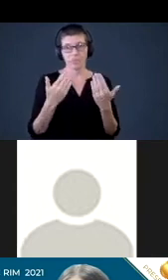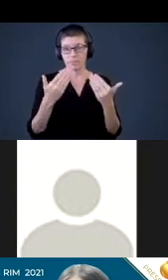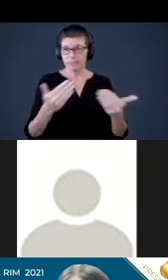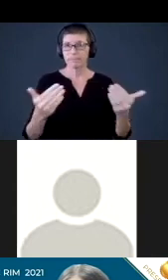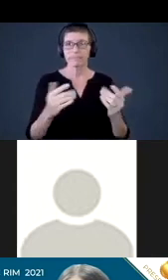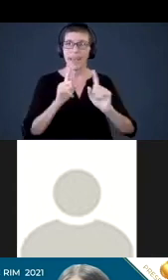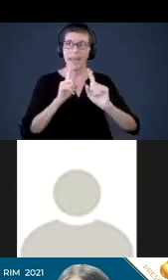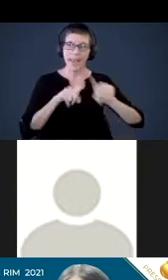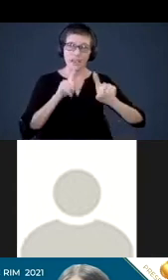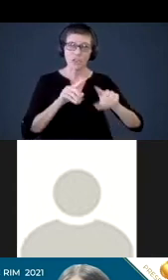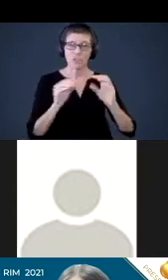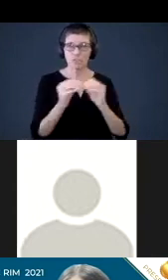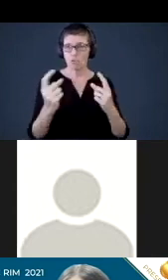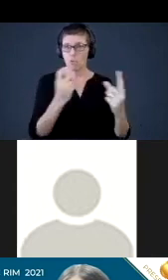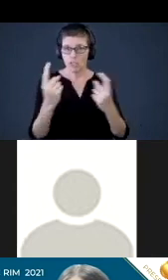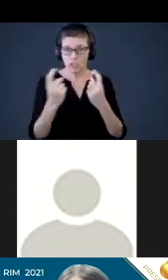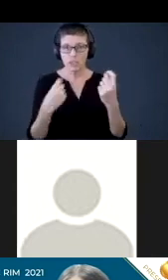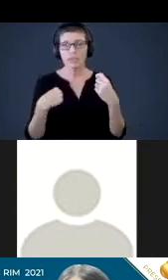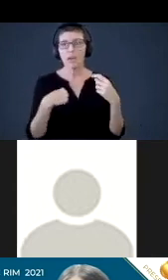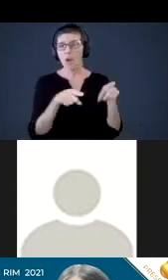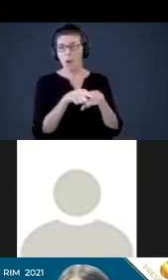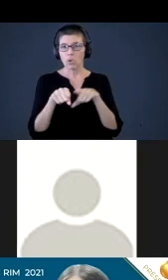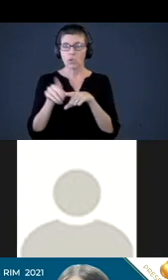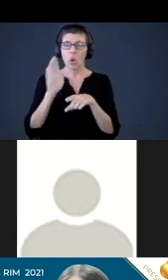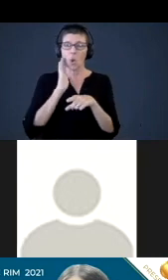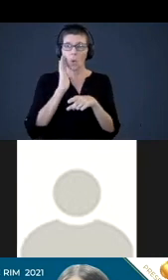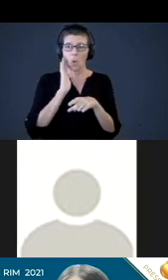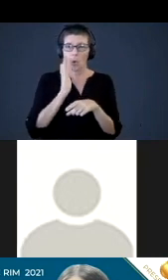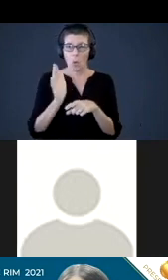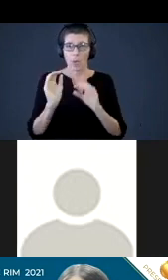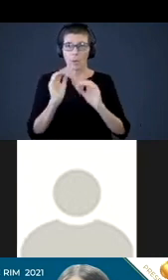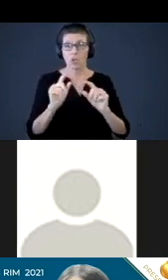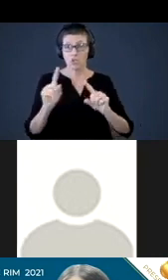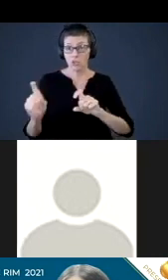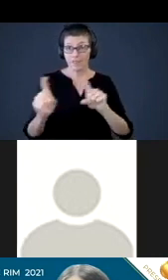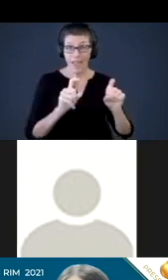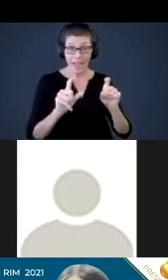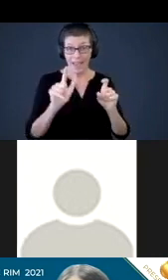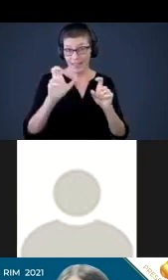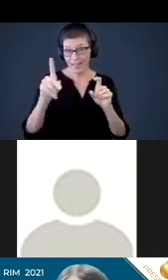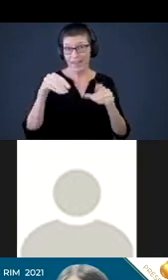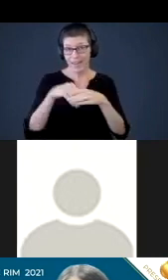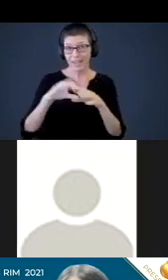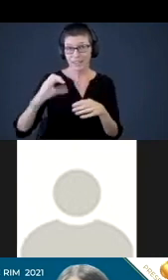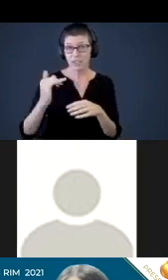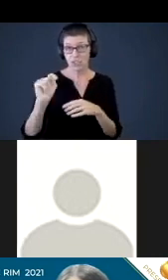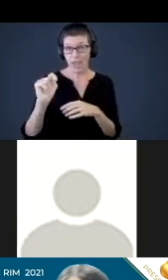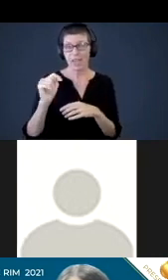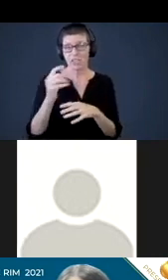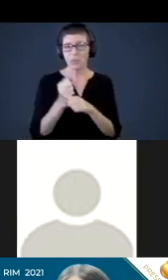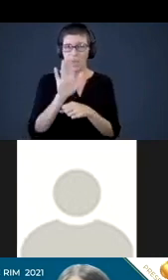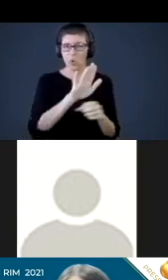other further questions. I'm also going to be putting a survey link in the chat box just to get your feedback.